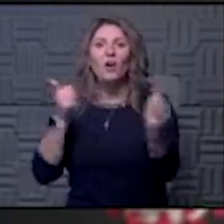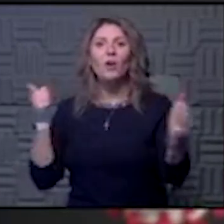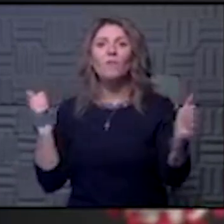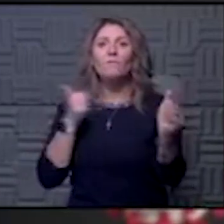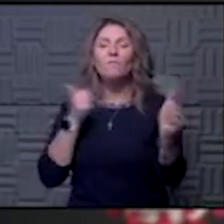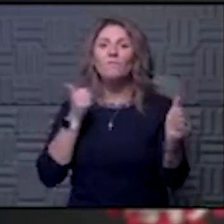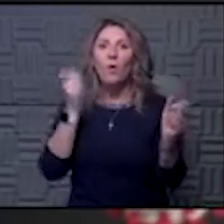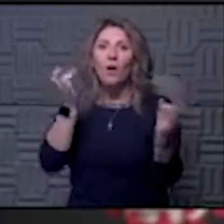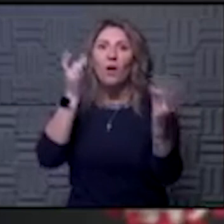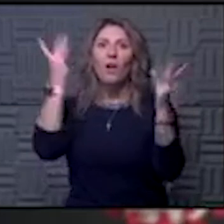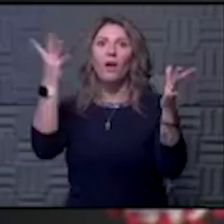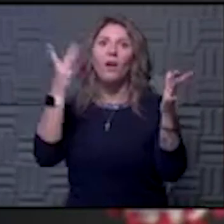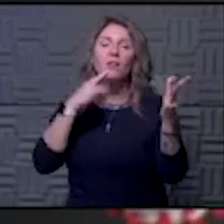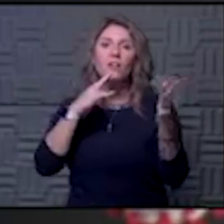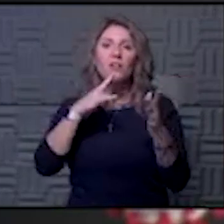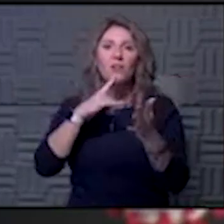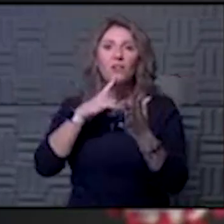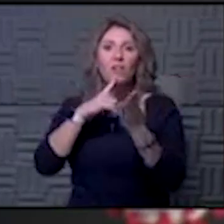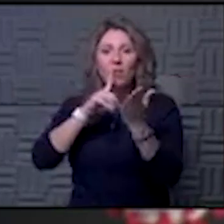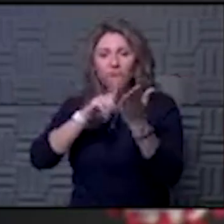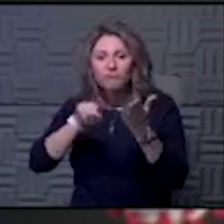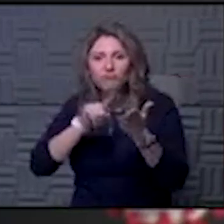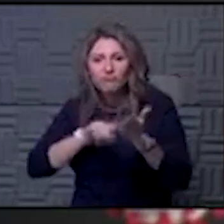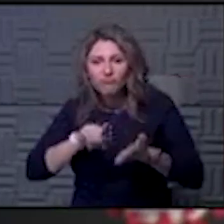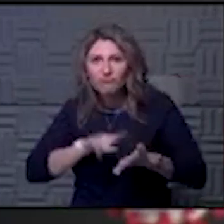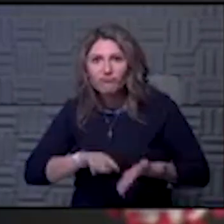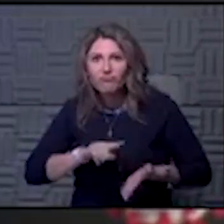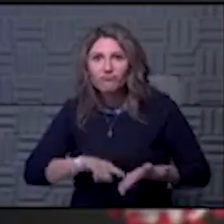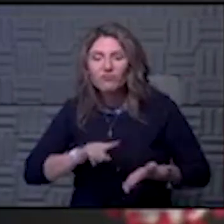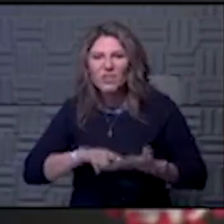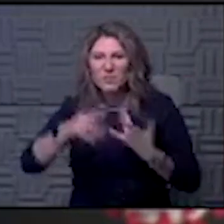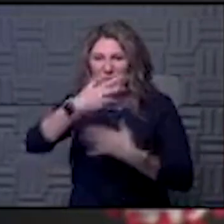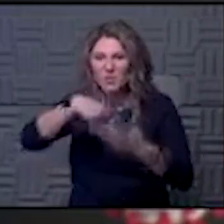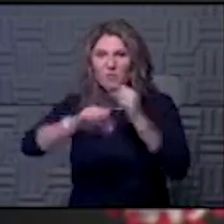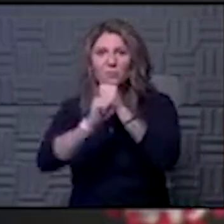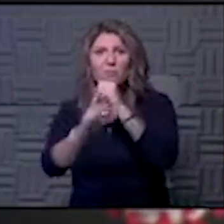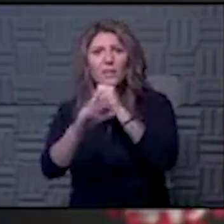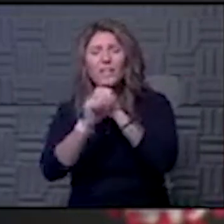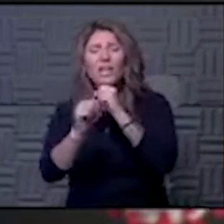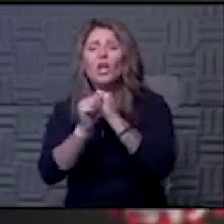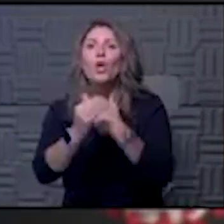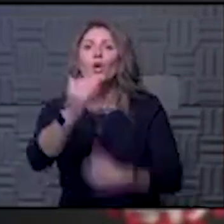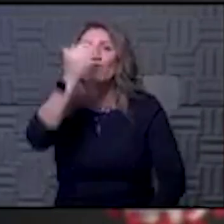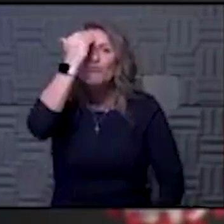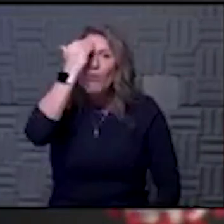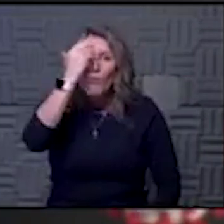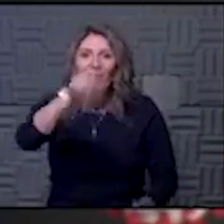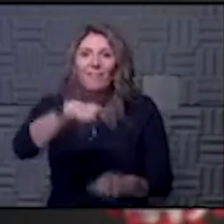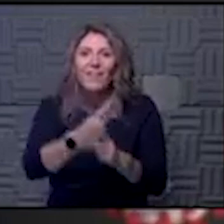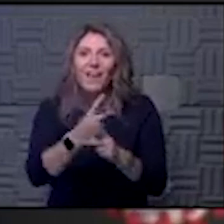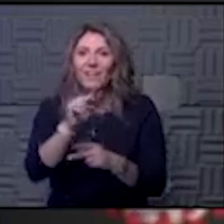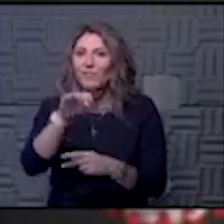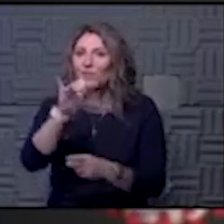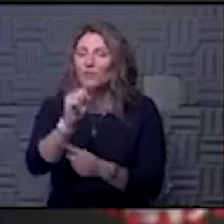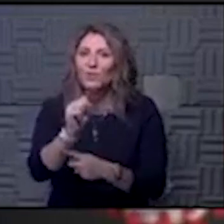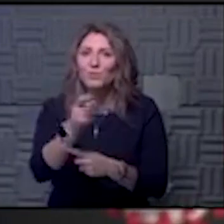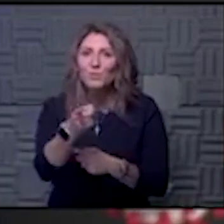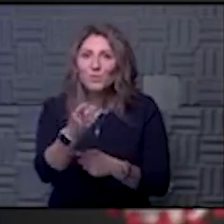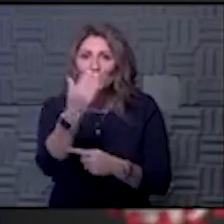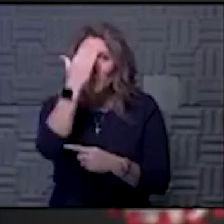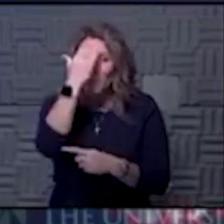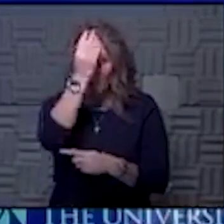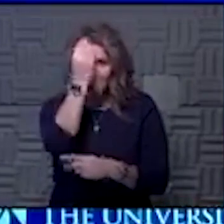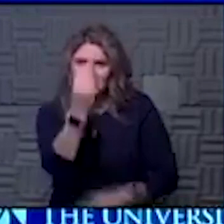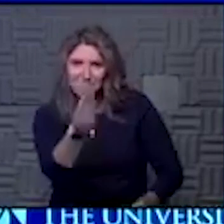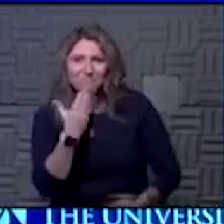Limit social media exposure and be mindful of the types of news you consume. Again, hats off University of Wisconsin